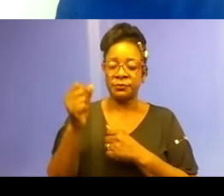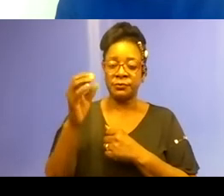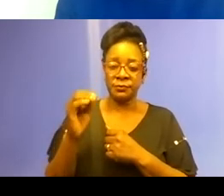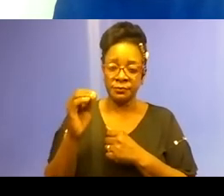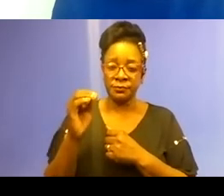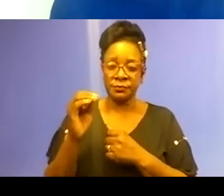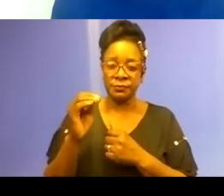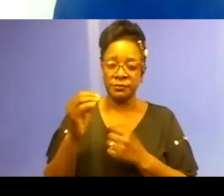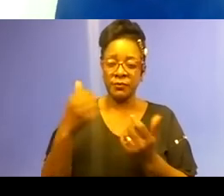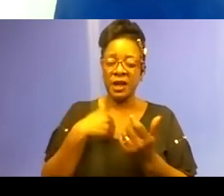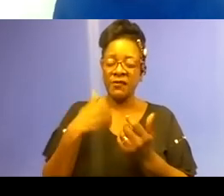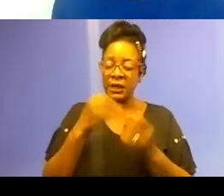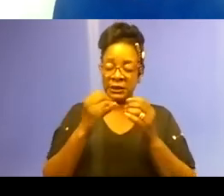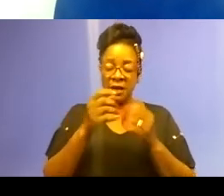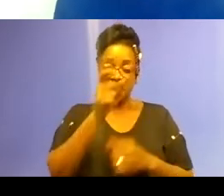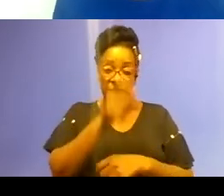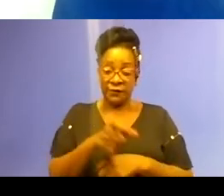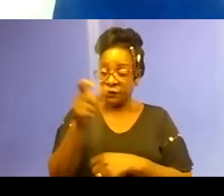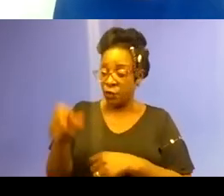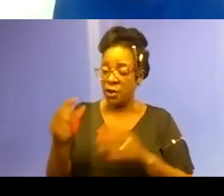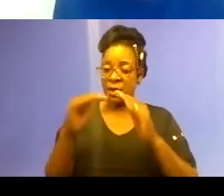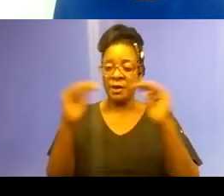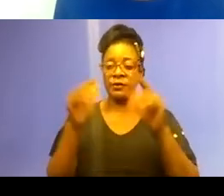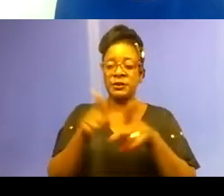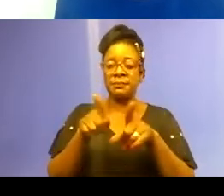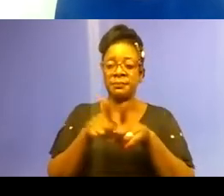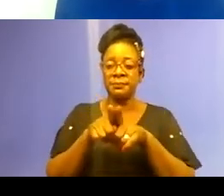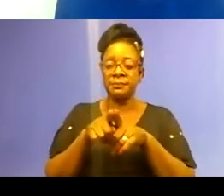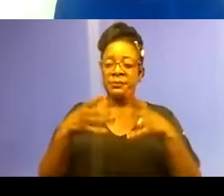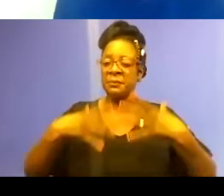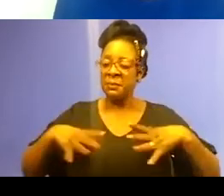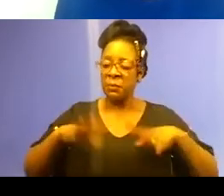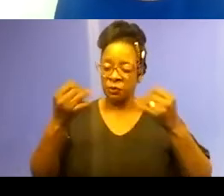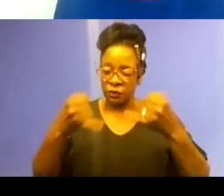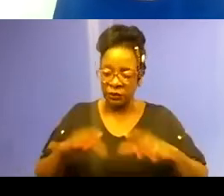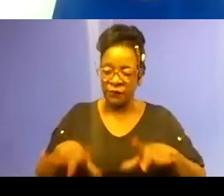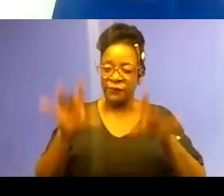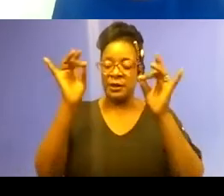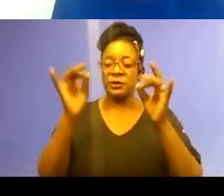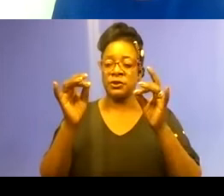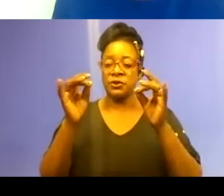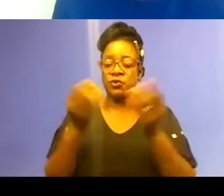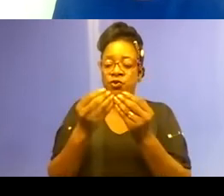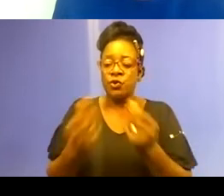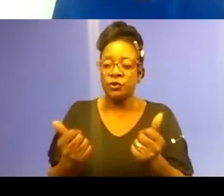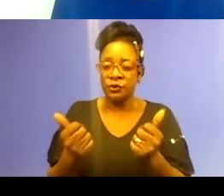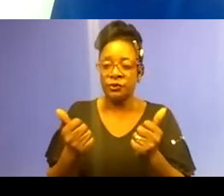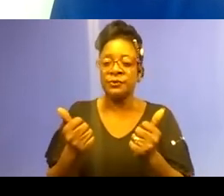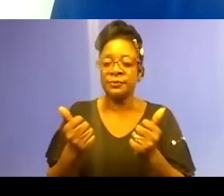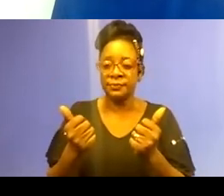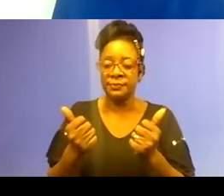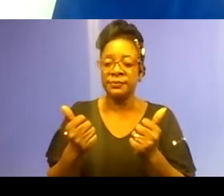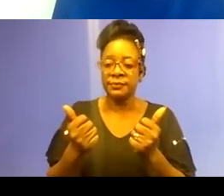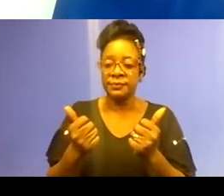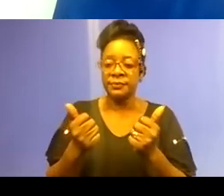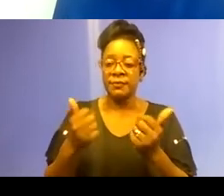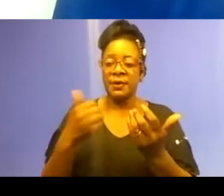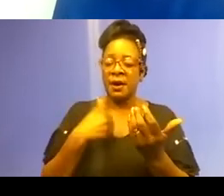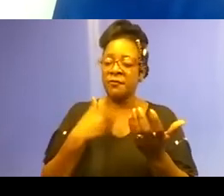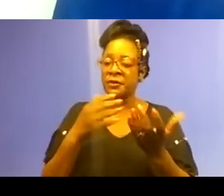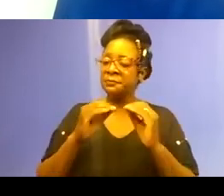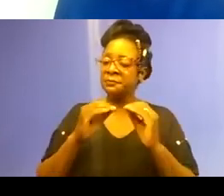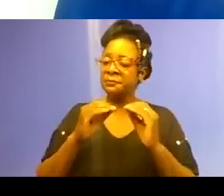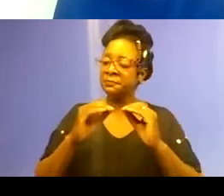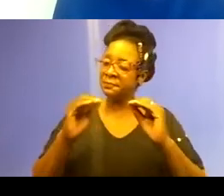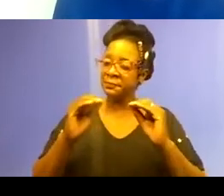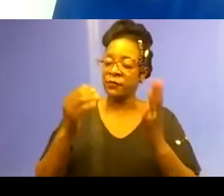level. People are fighting for bold solutions now, like mandatory racial equity training, for all organizations,